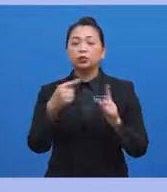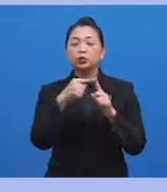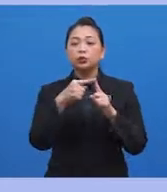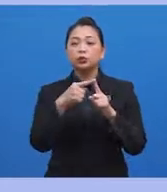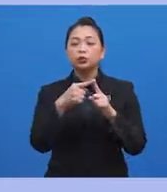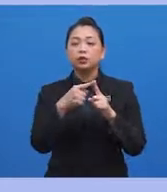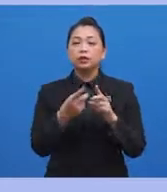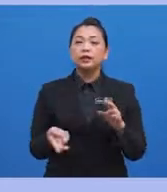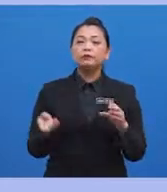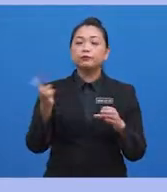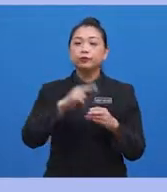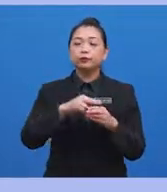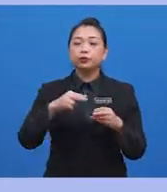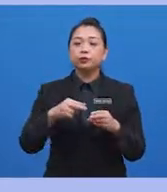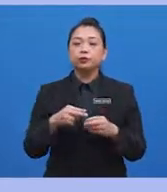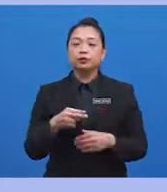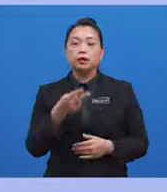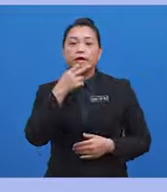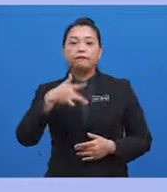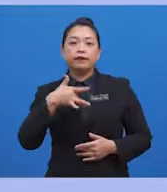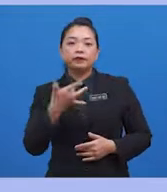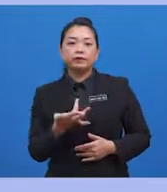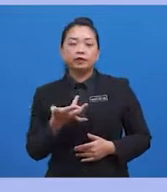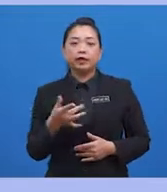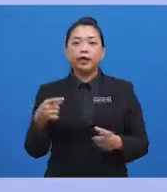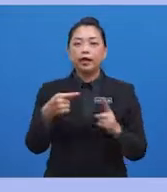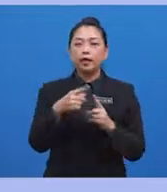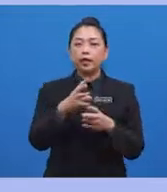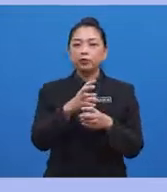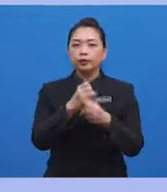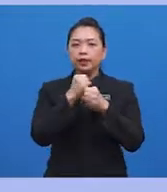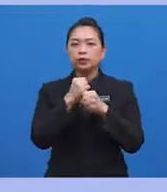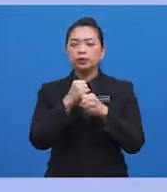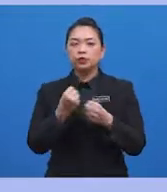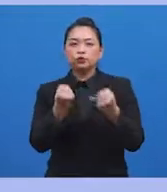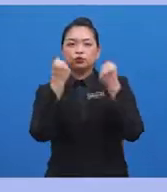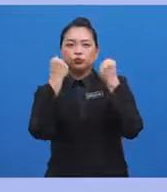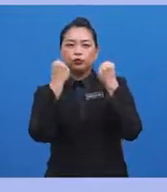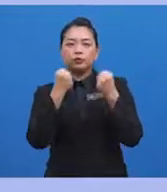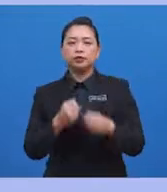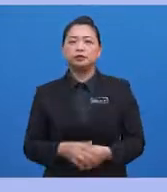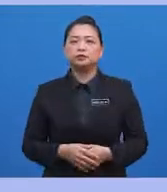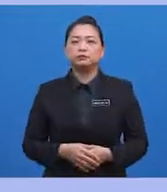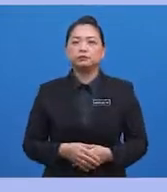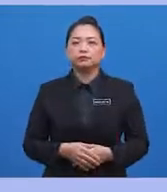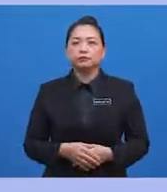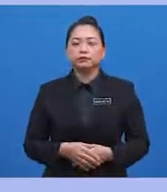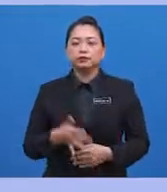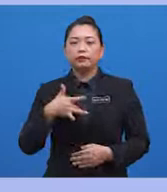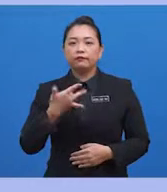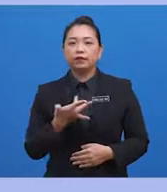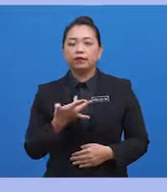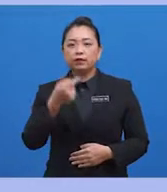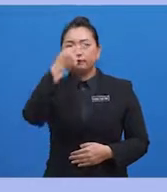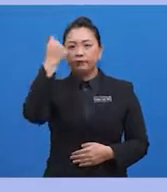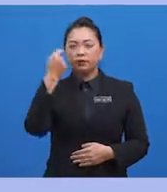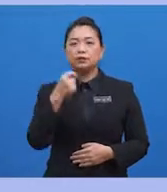and to produce a stronger throat heat. A pleasurable feeling that the vapour creates when it